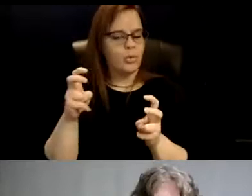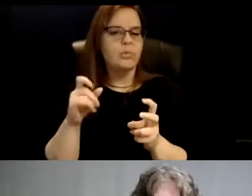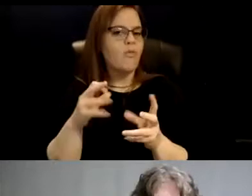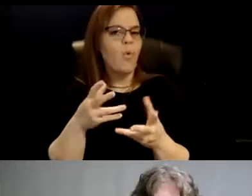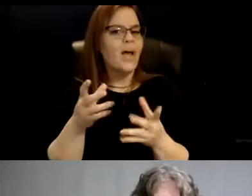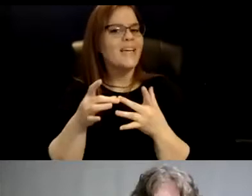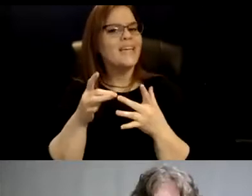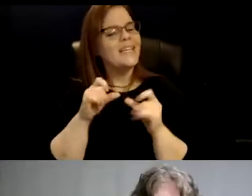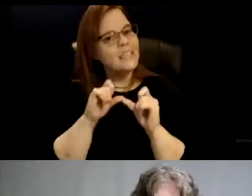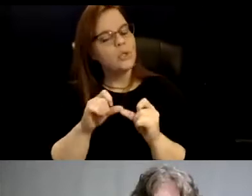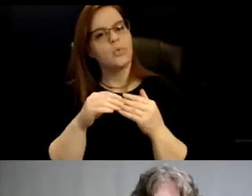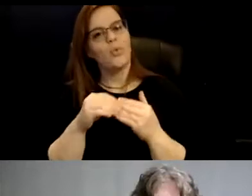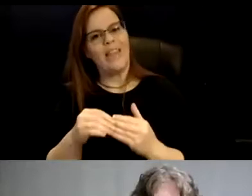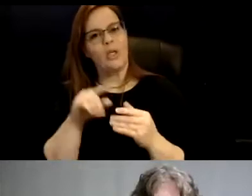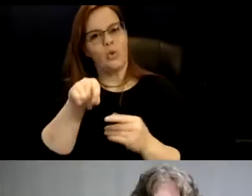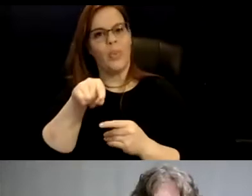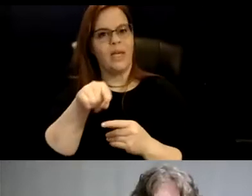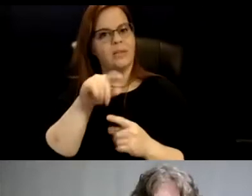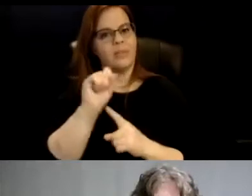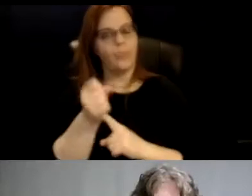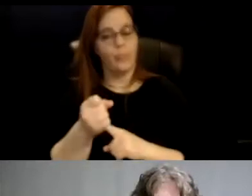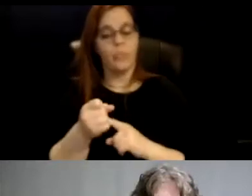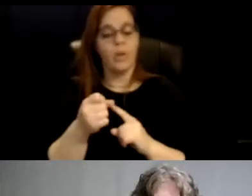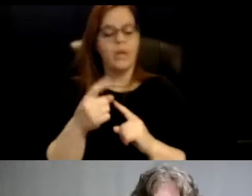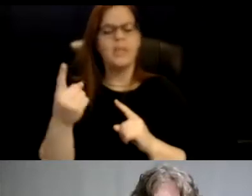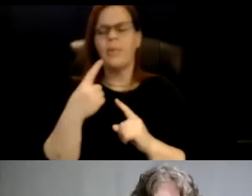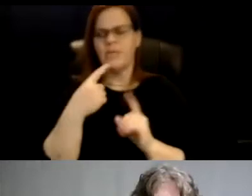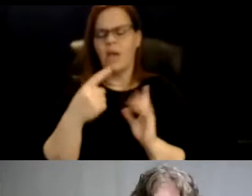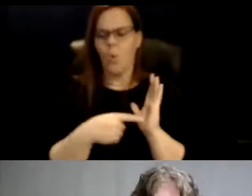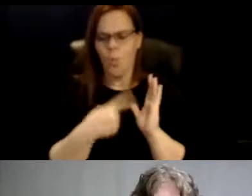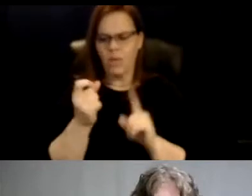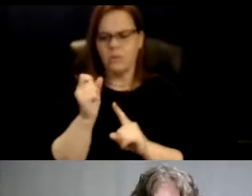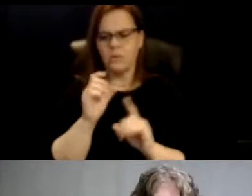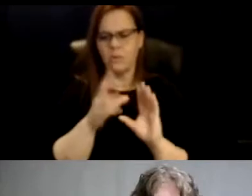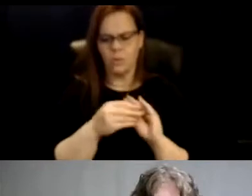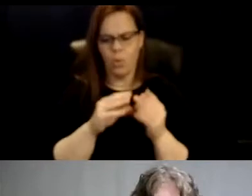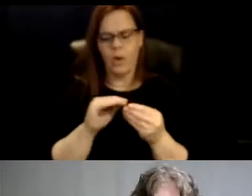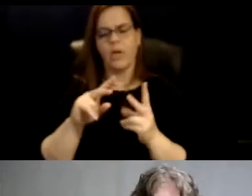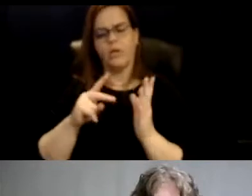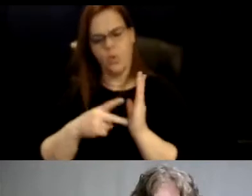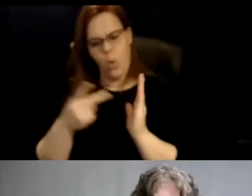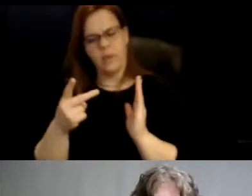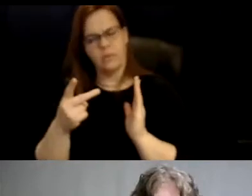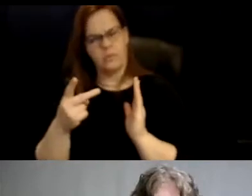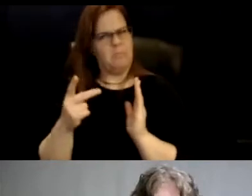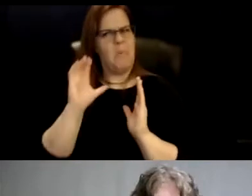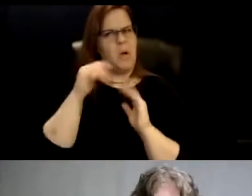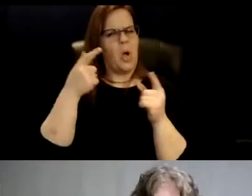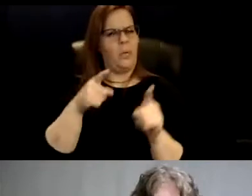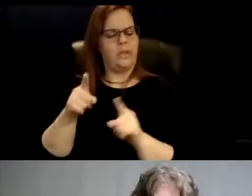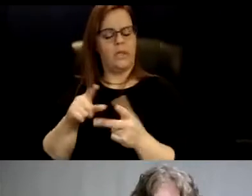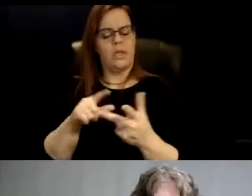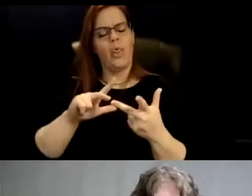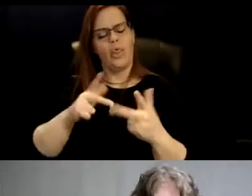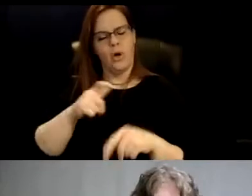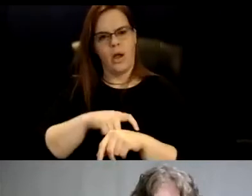Someone said, you know, once is a story, twice is a coincidence, three times is a pattern. So when we